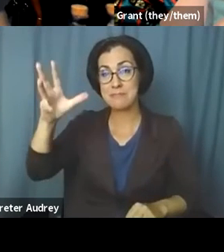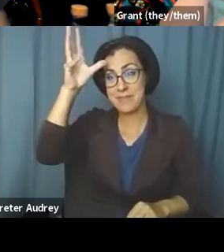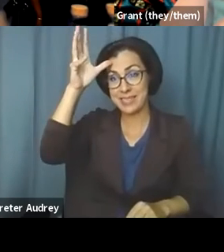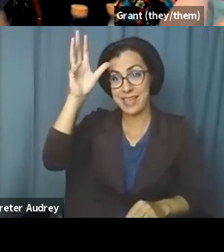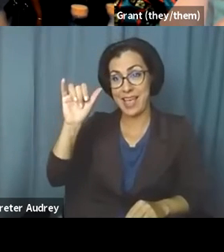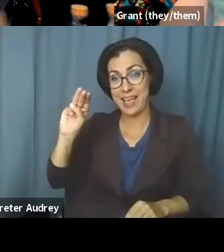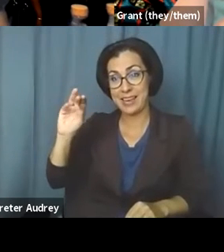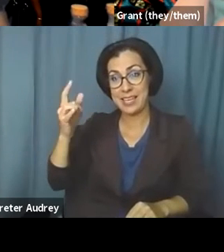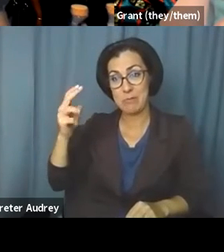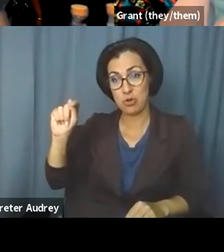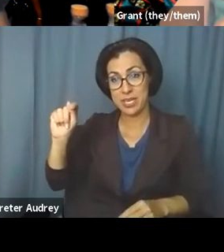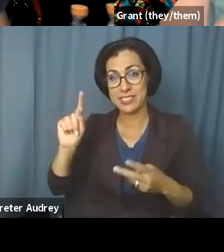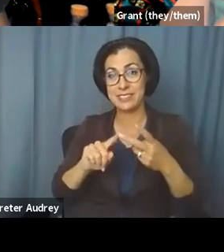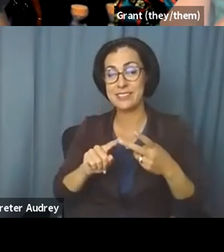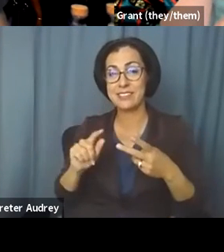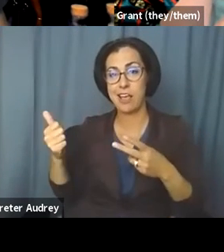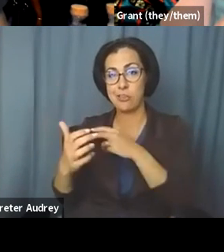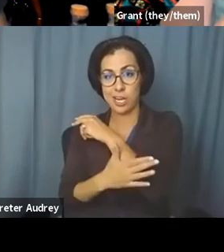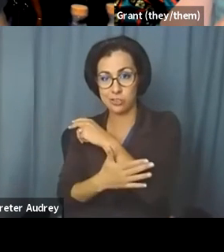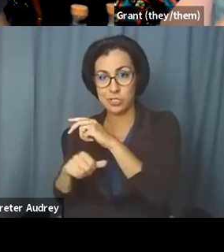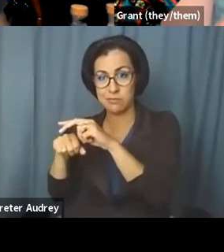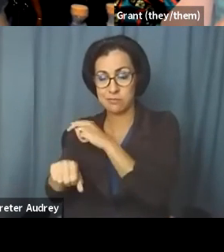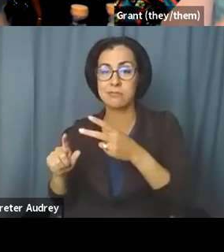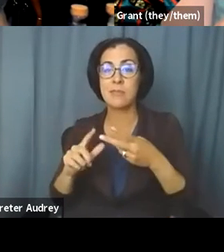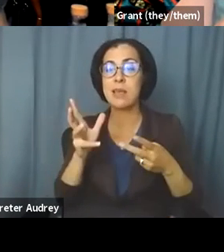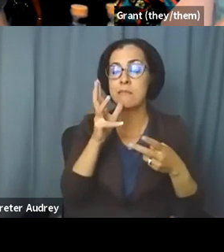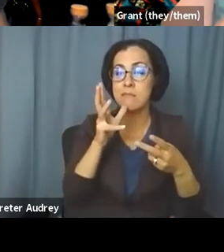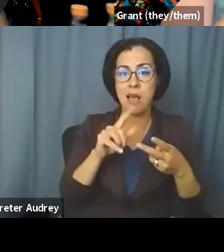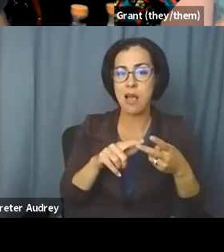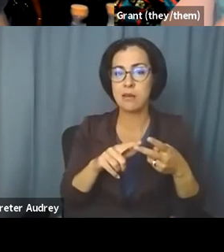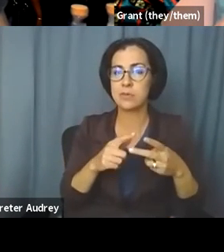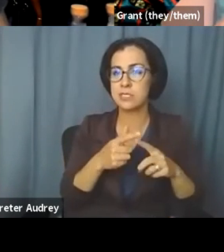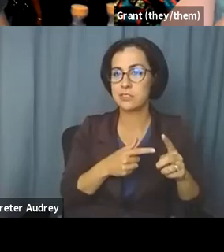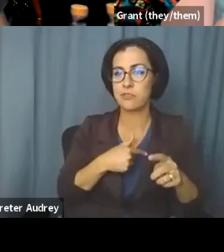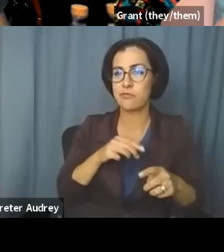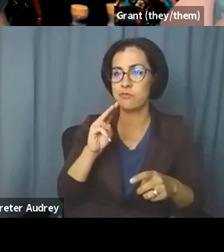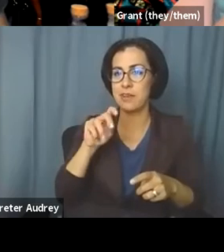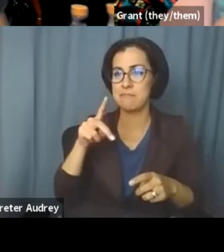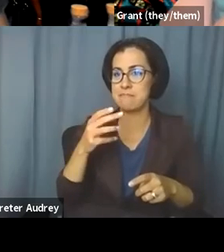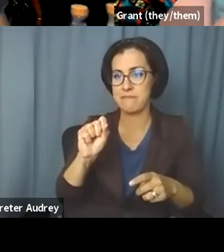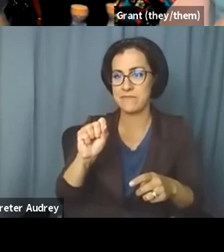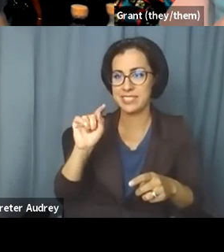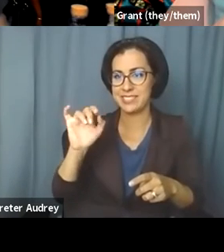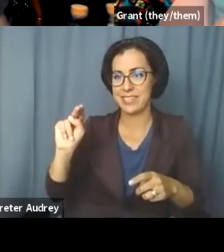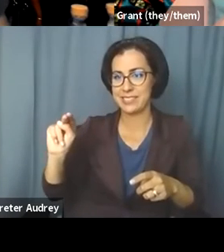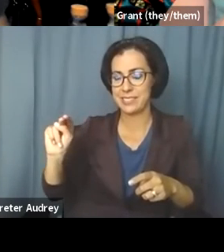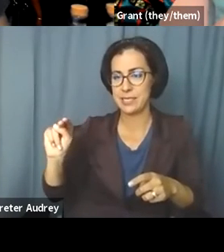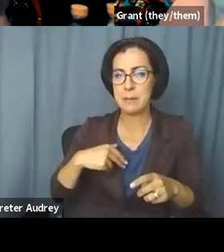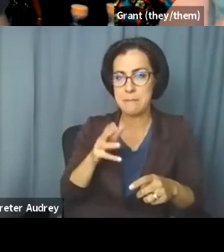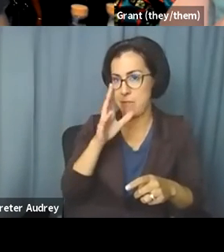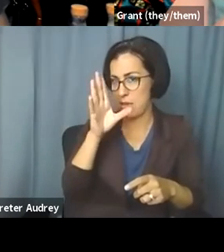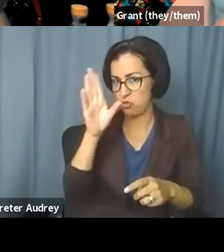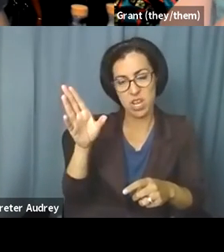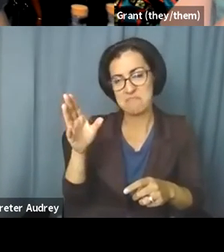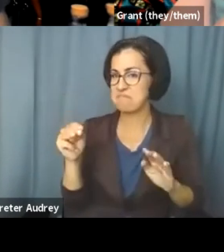mother who was from Memphis, Tennessee. So she wasn't confused. She's like, oh yeah, no, they murdered Martin Luther King. That's the country we